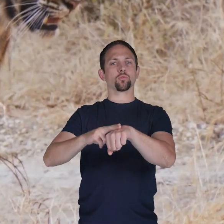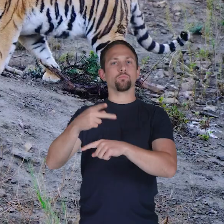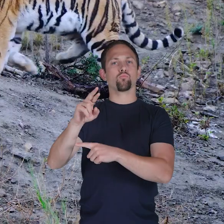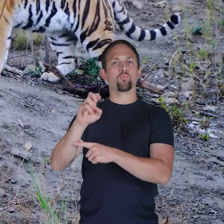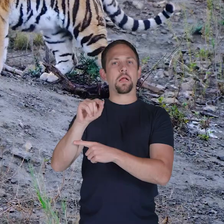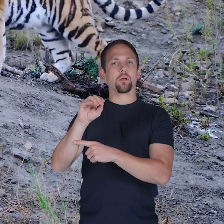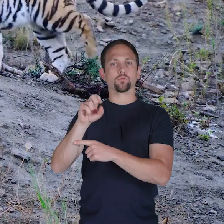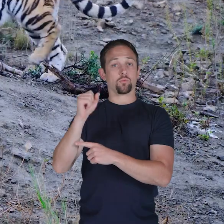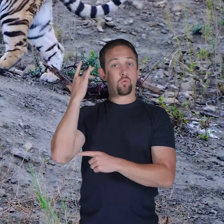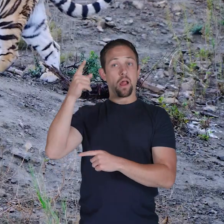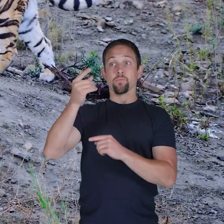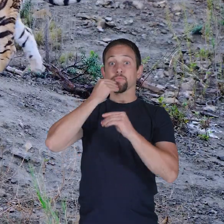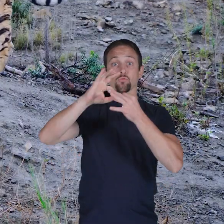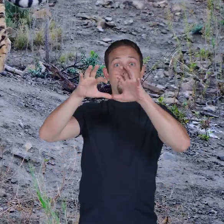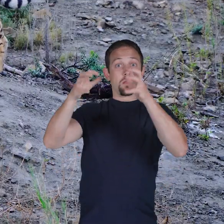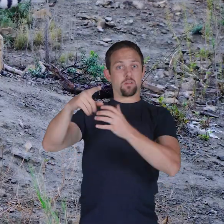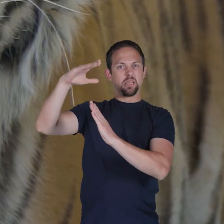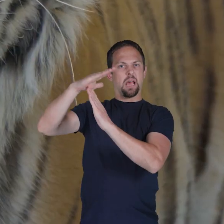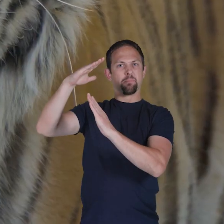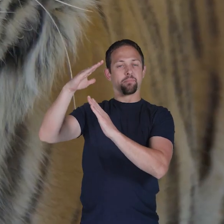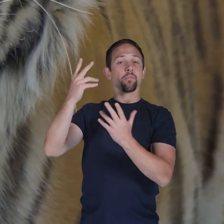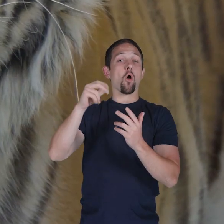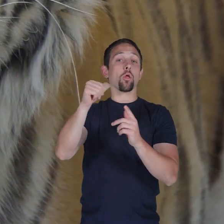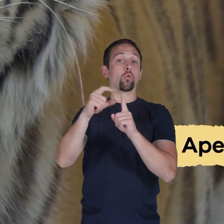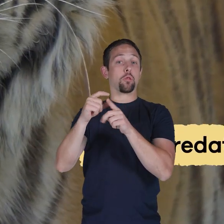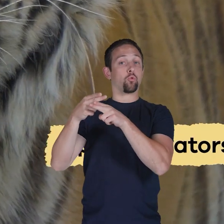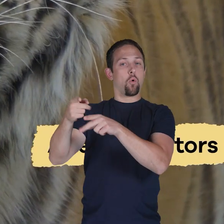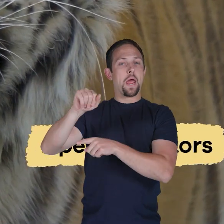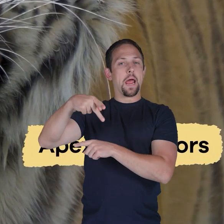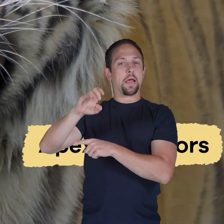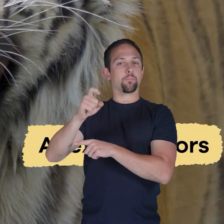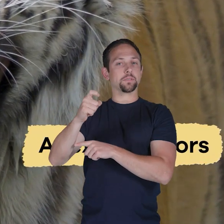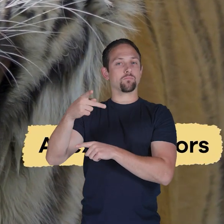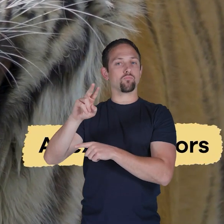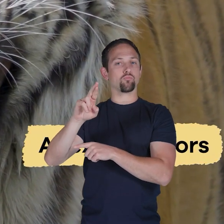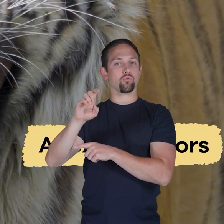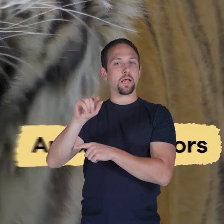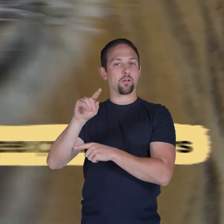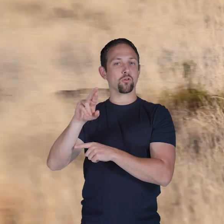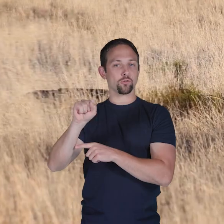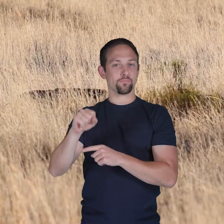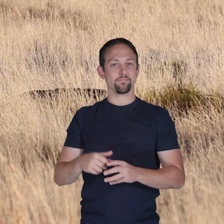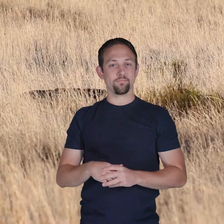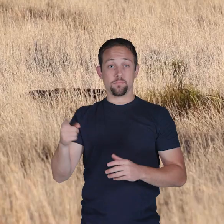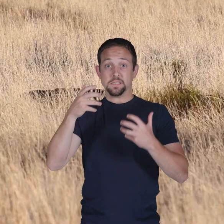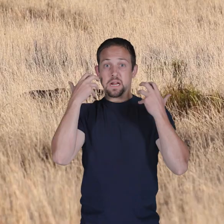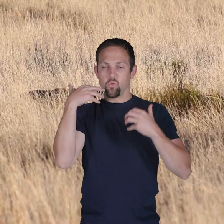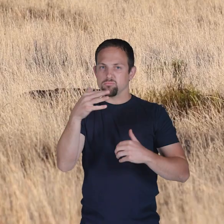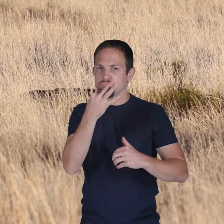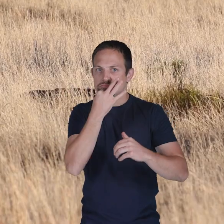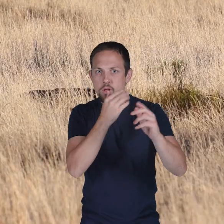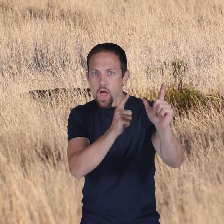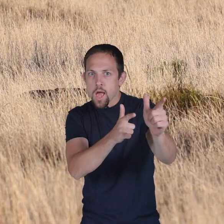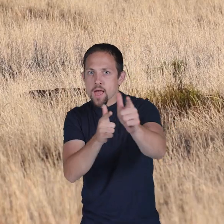predators because they are at the top of their food chain. In other words, they are apex predators. Tigers are